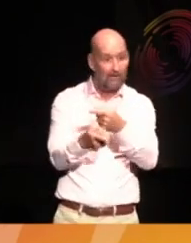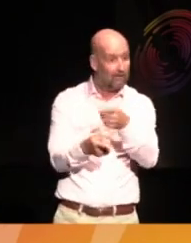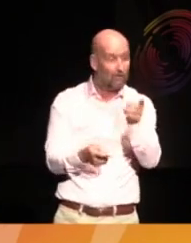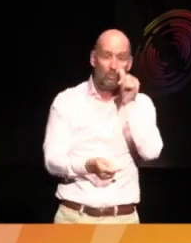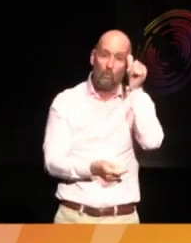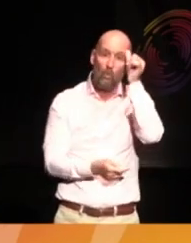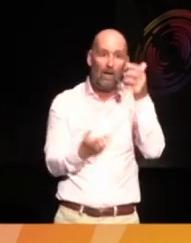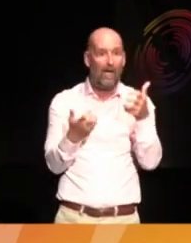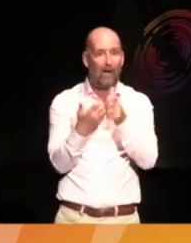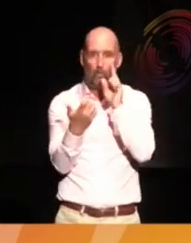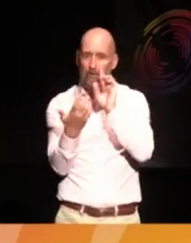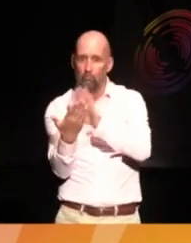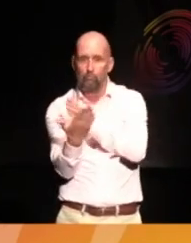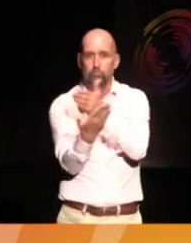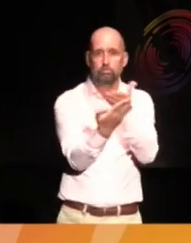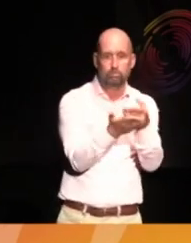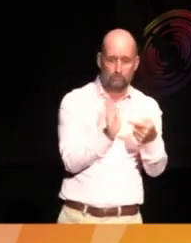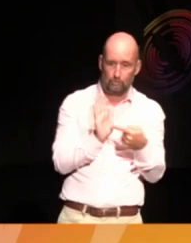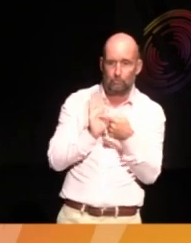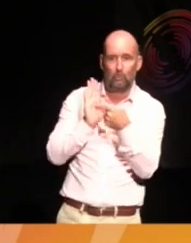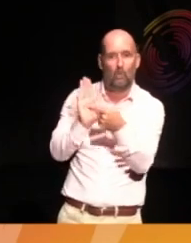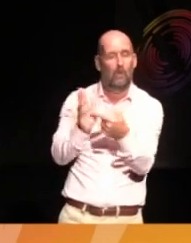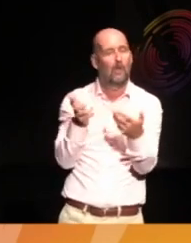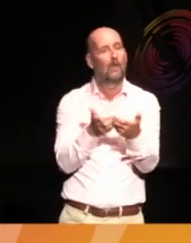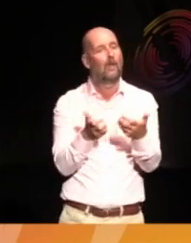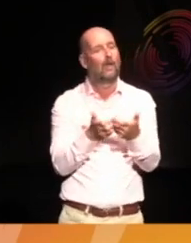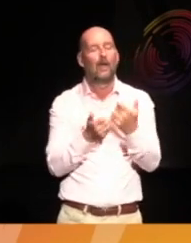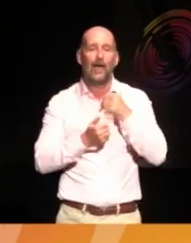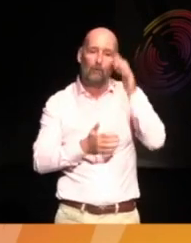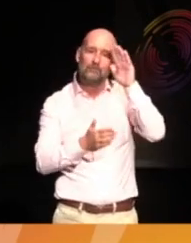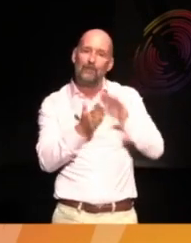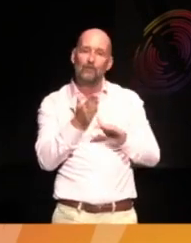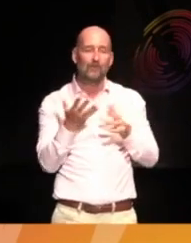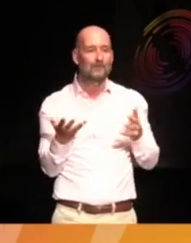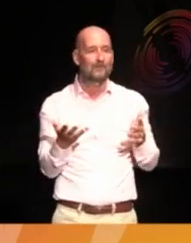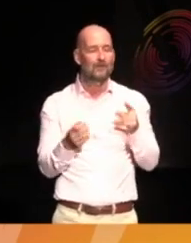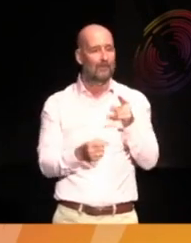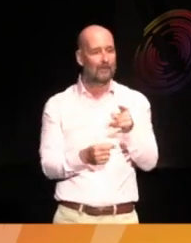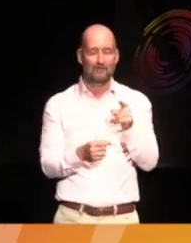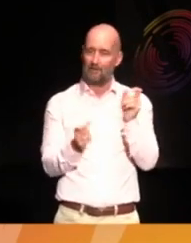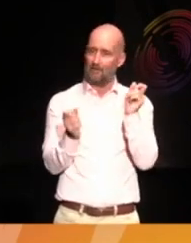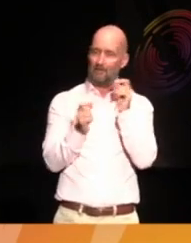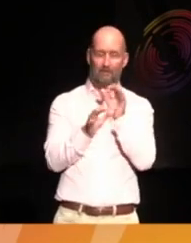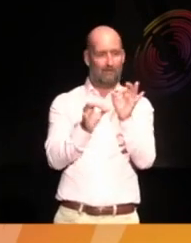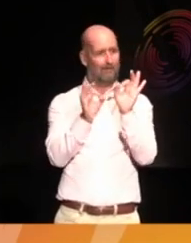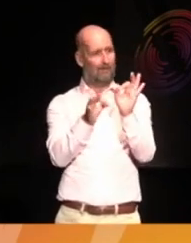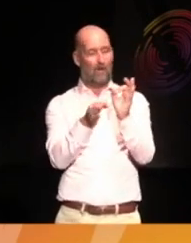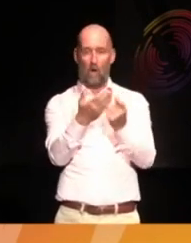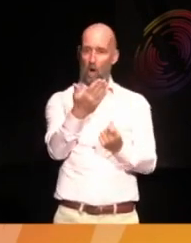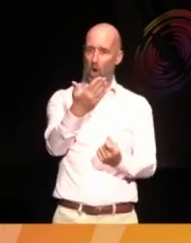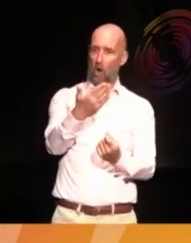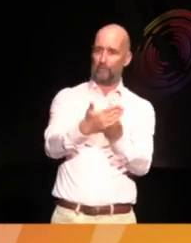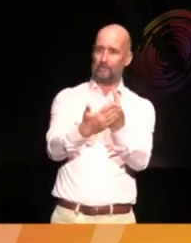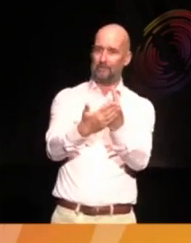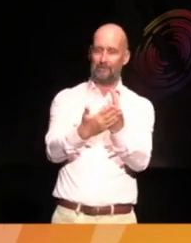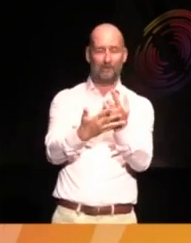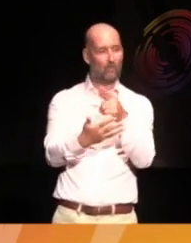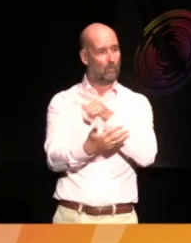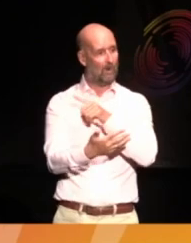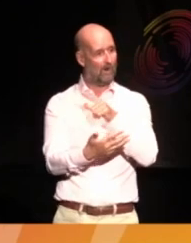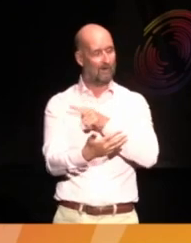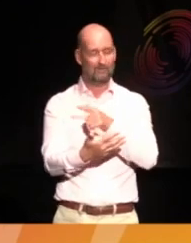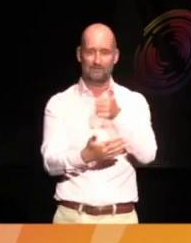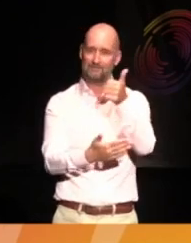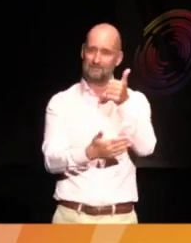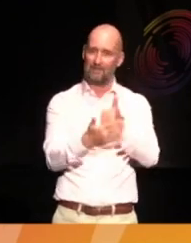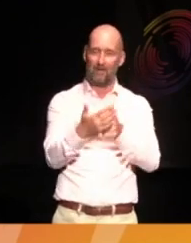how we do this, I just, in our experience, this is just an extraordinary opportunity to kind of build a sense